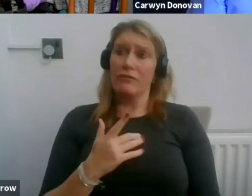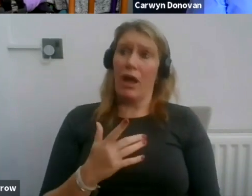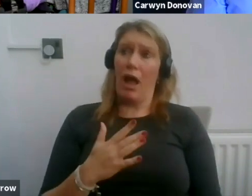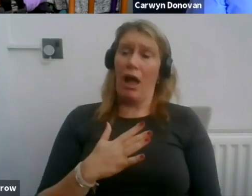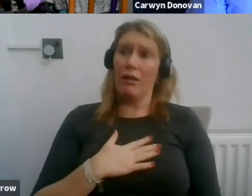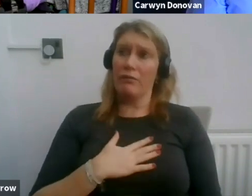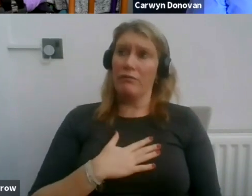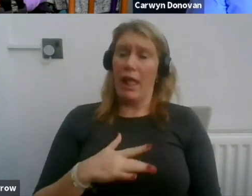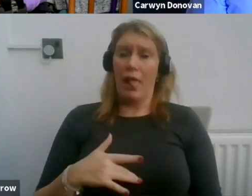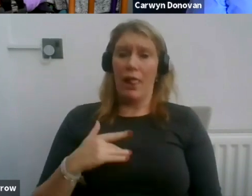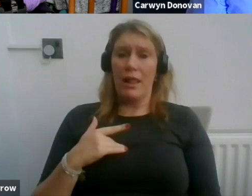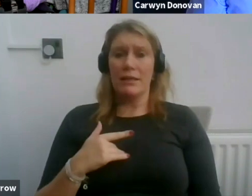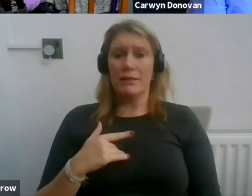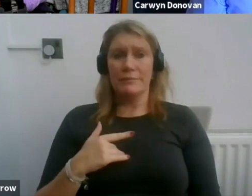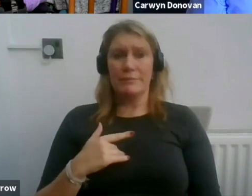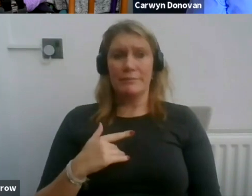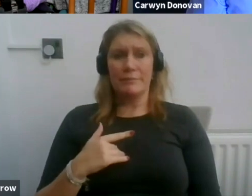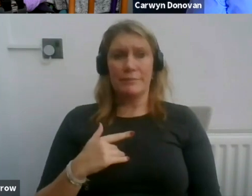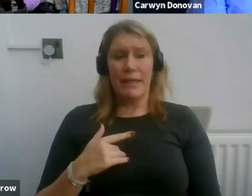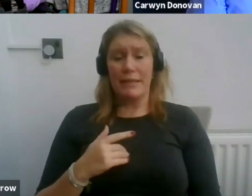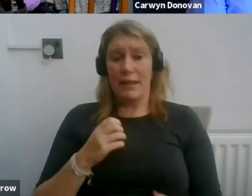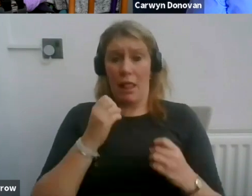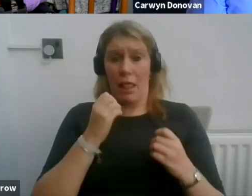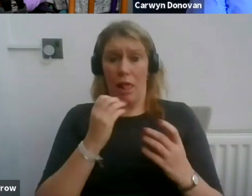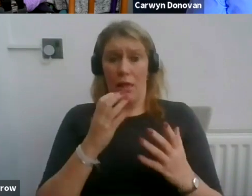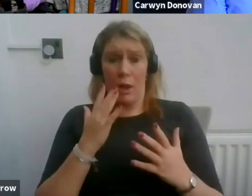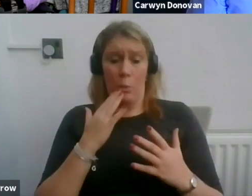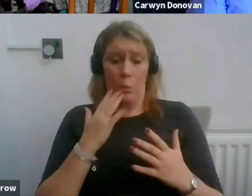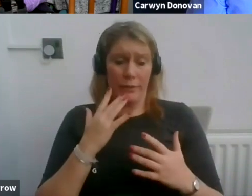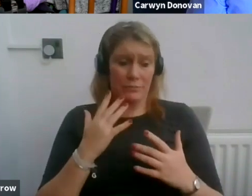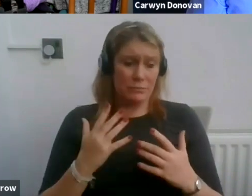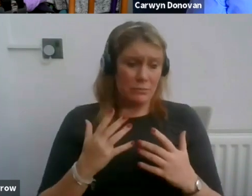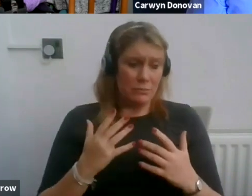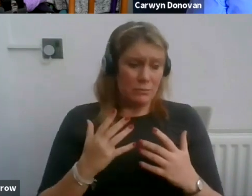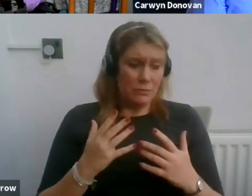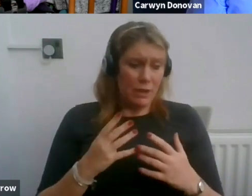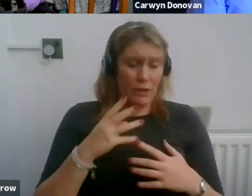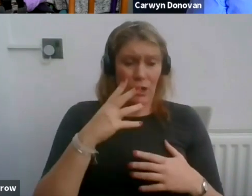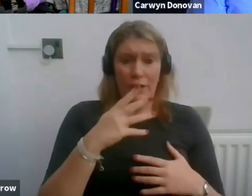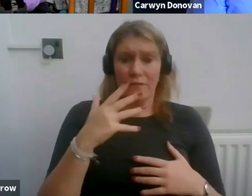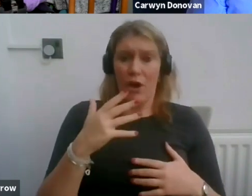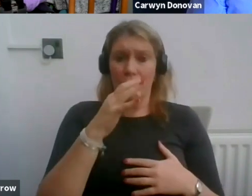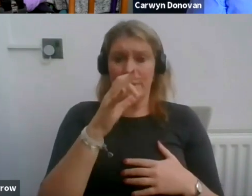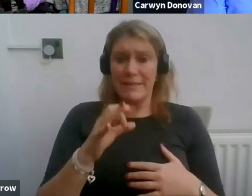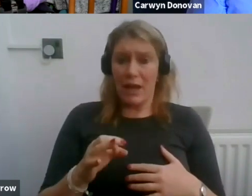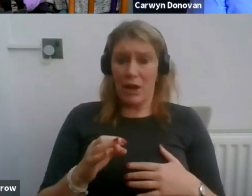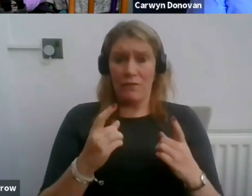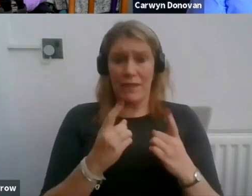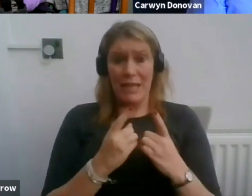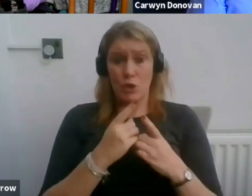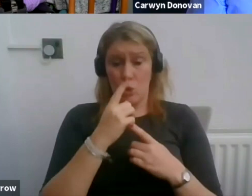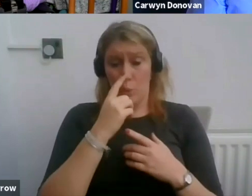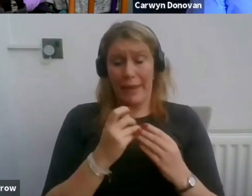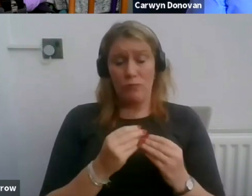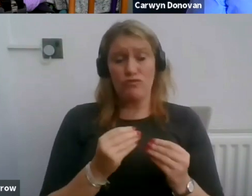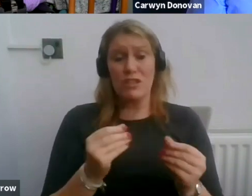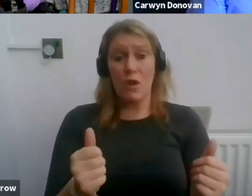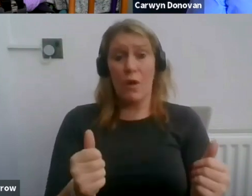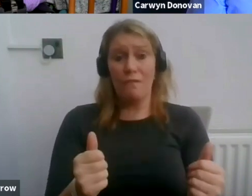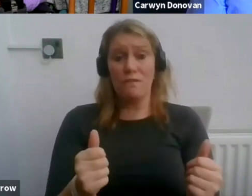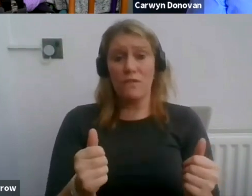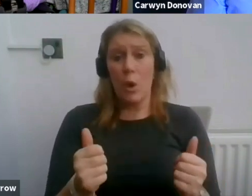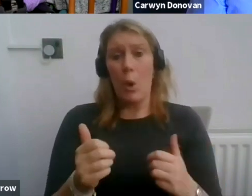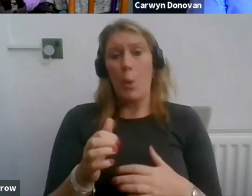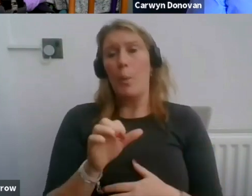say, after, you know, 95% of these issues can be resolved with a